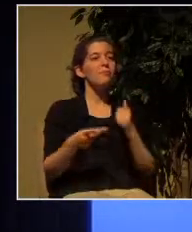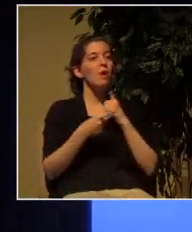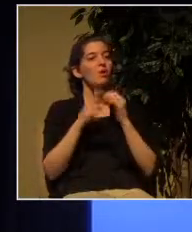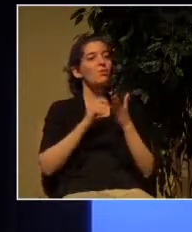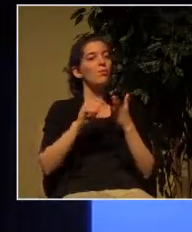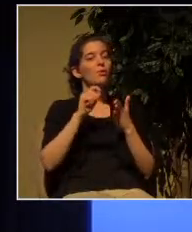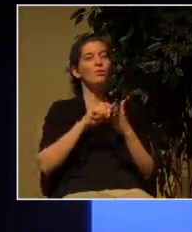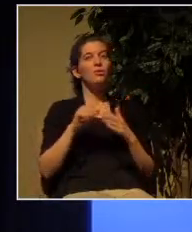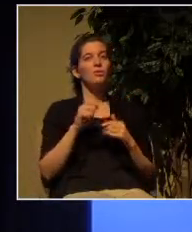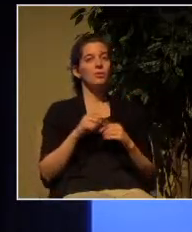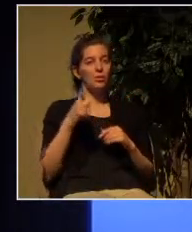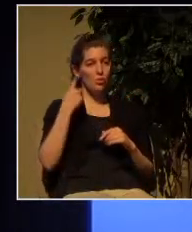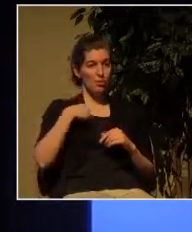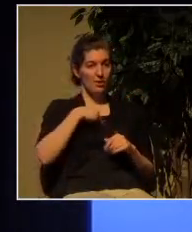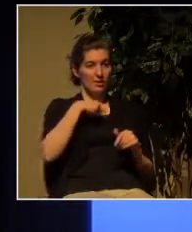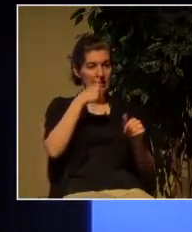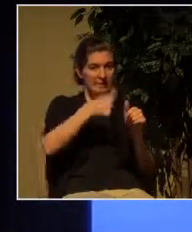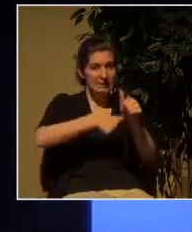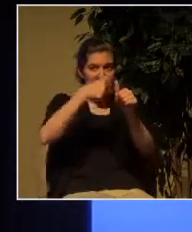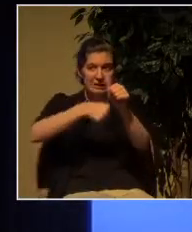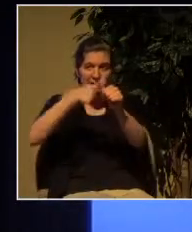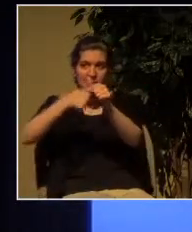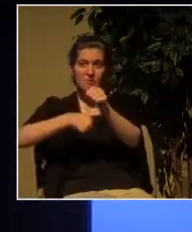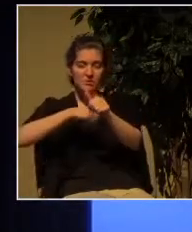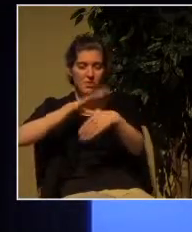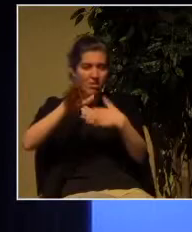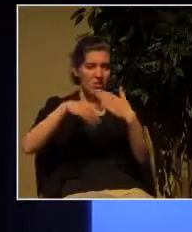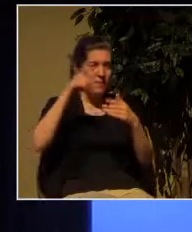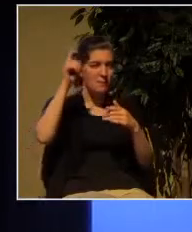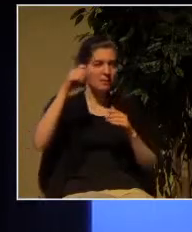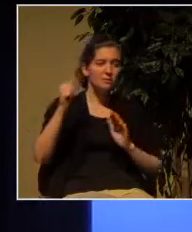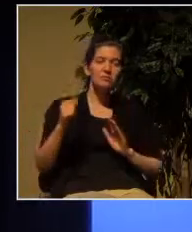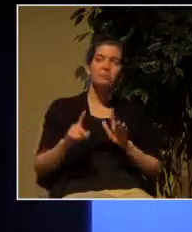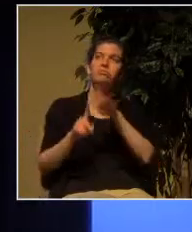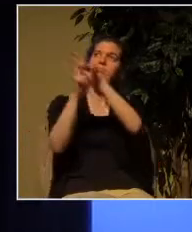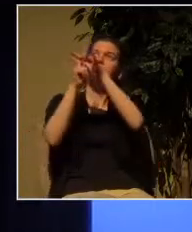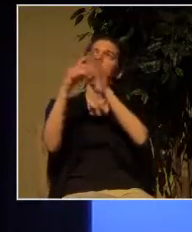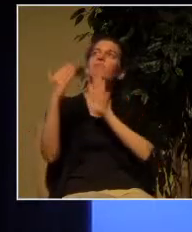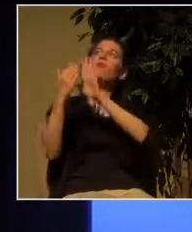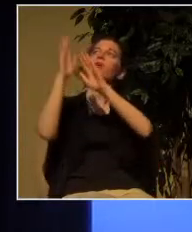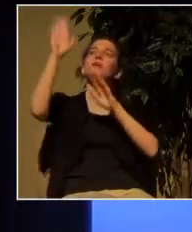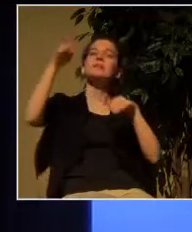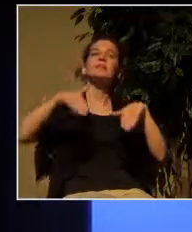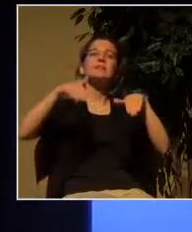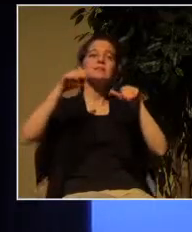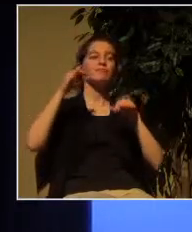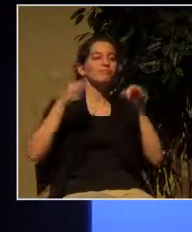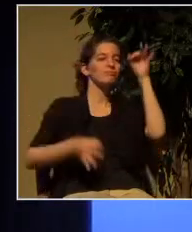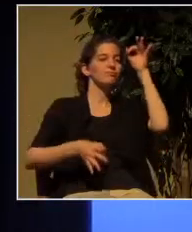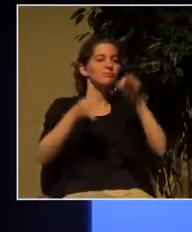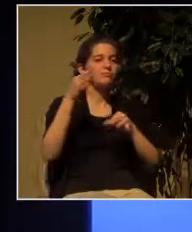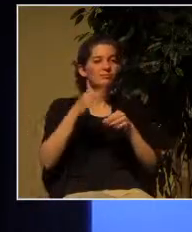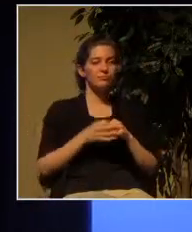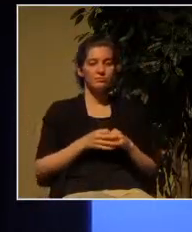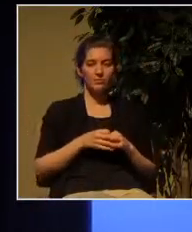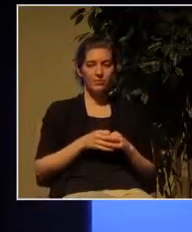we must all appear before the judgment seat of Christ that each one may receive what is due